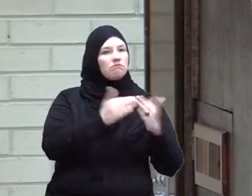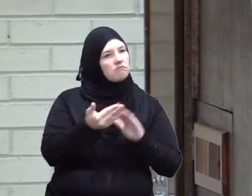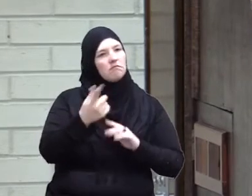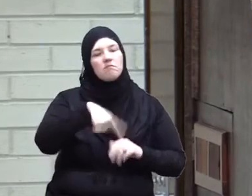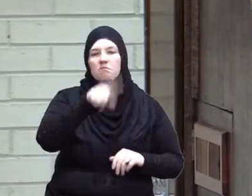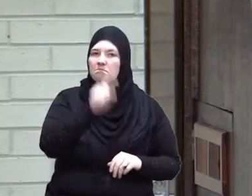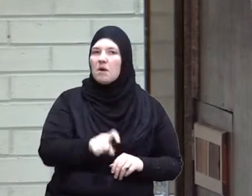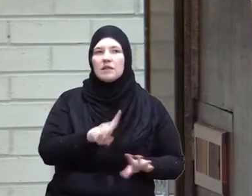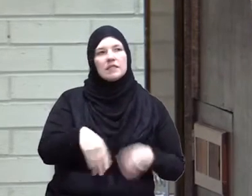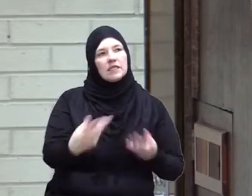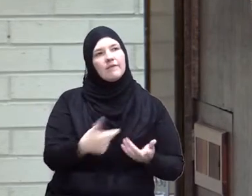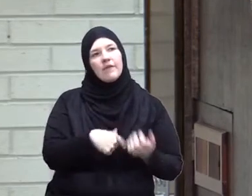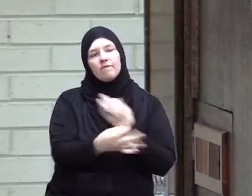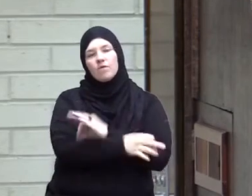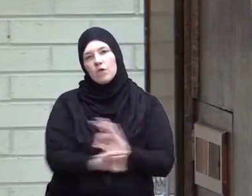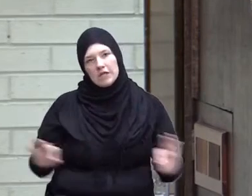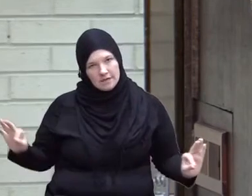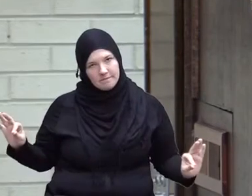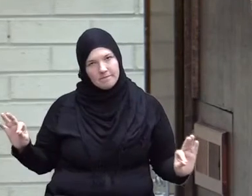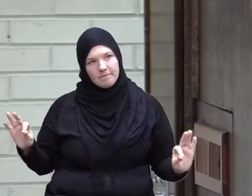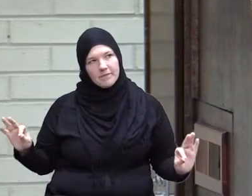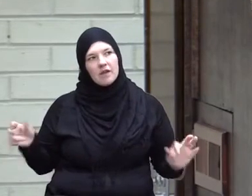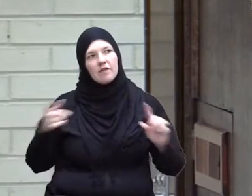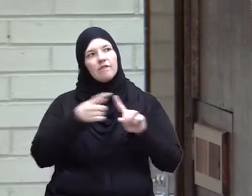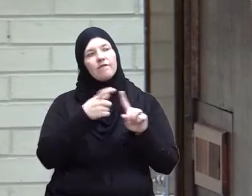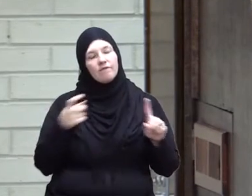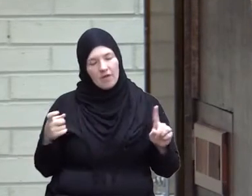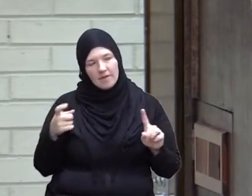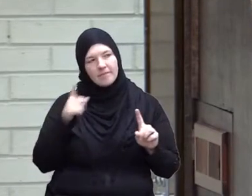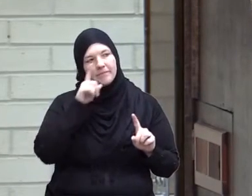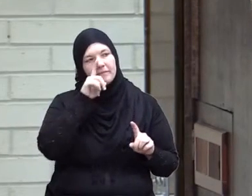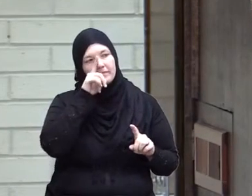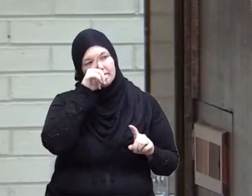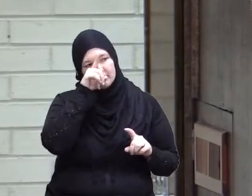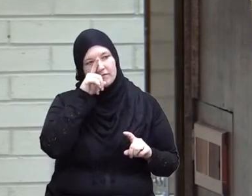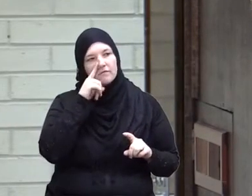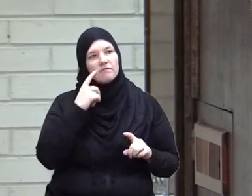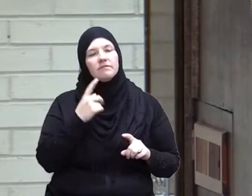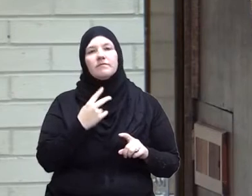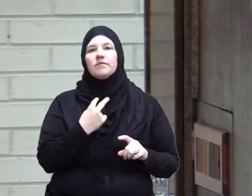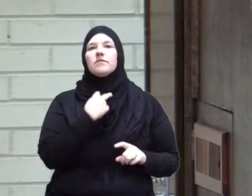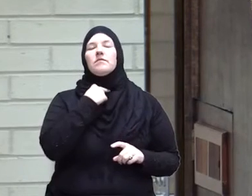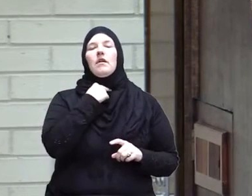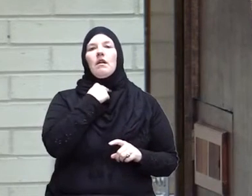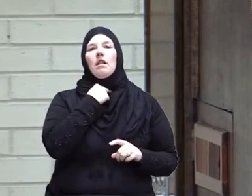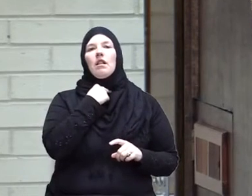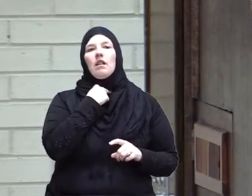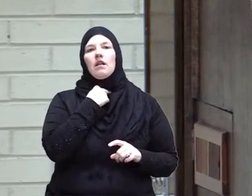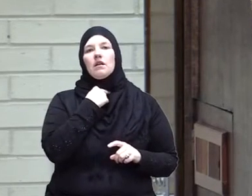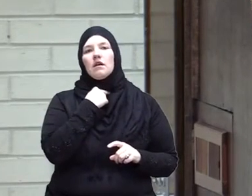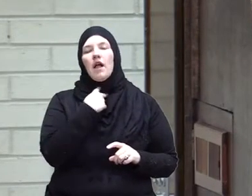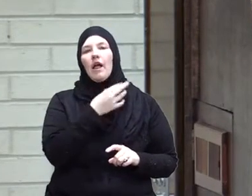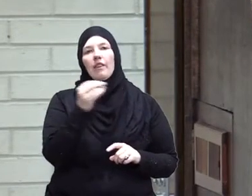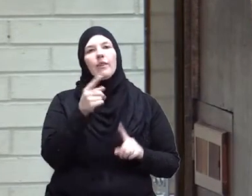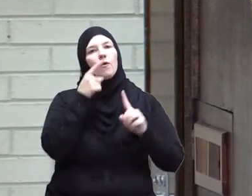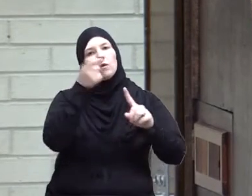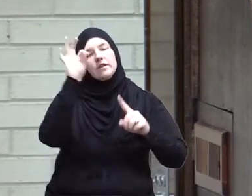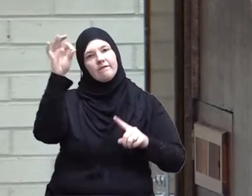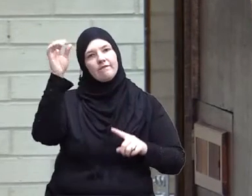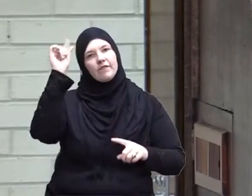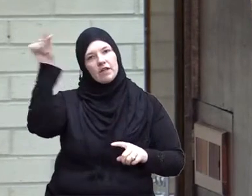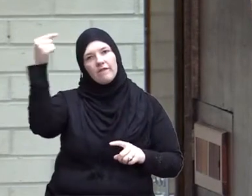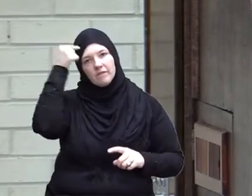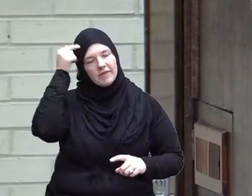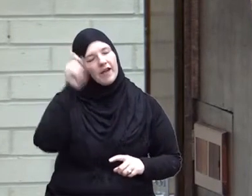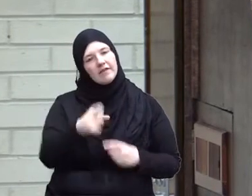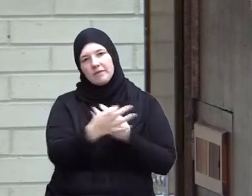freedom from the sword of the sultan and from the gold of the sultan they have to be